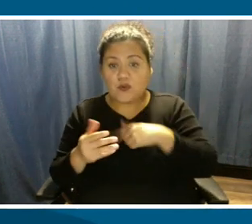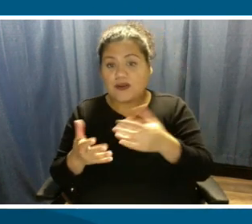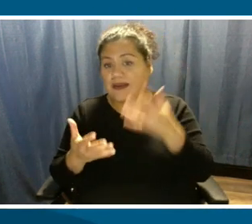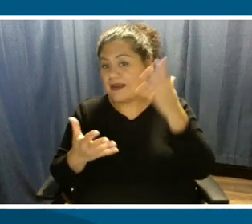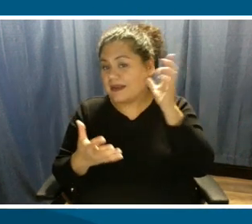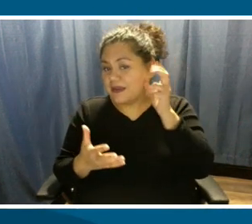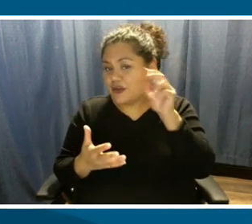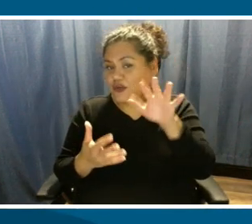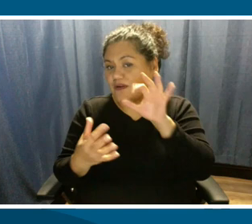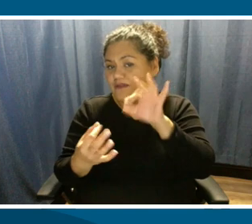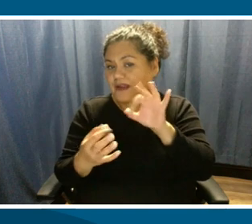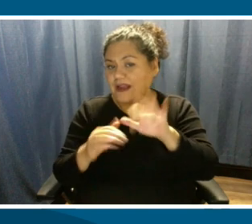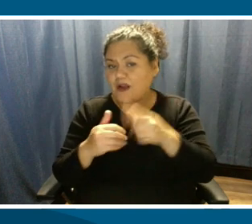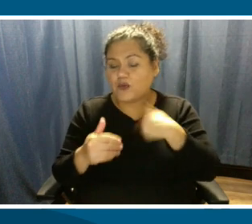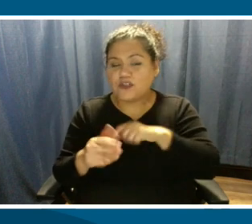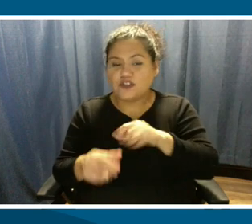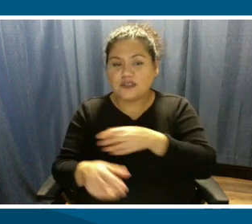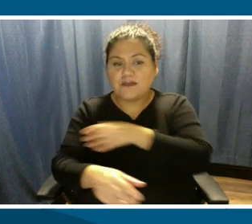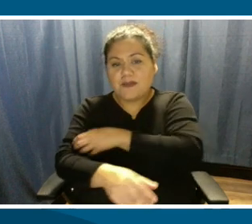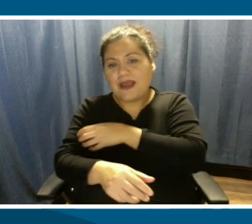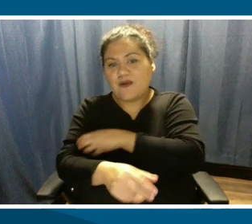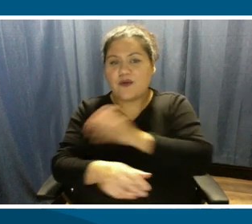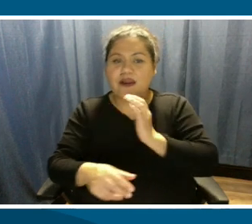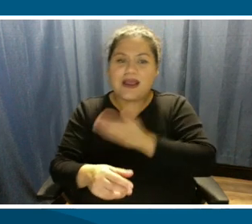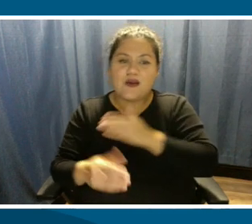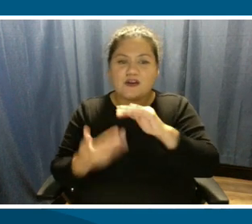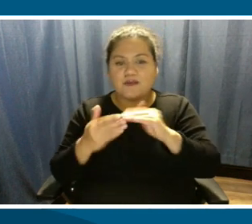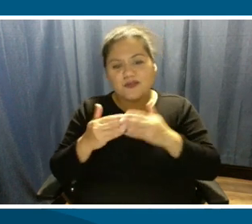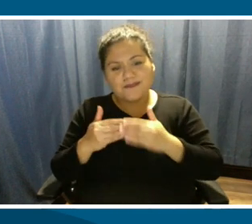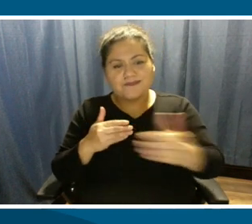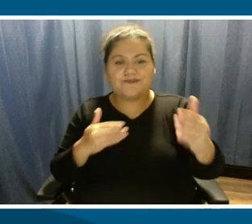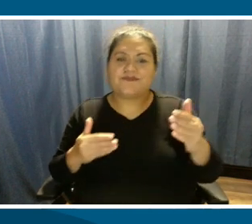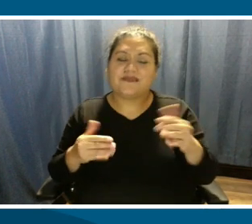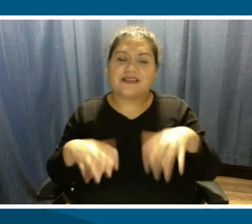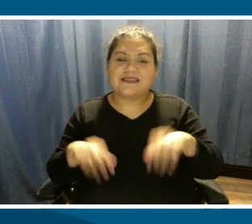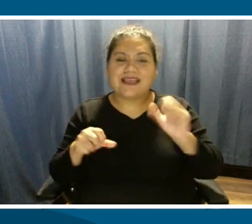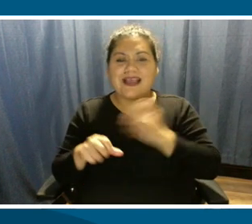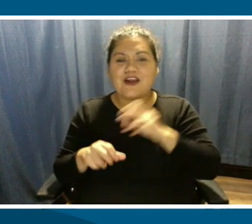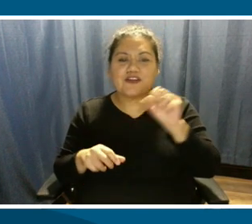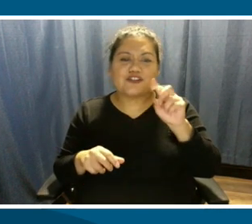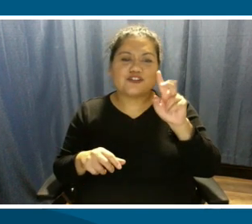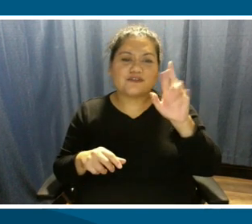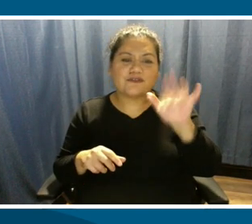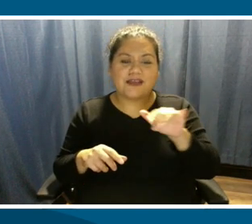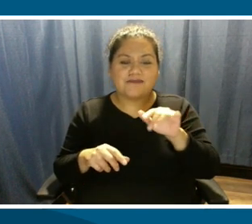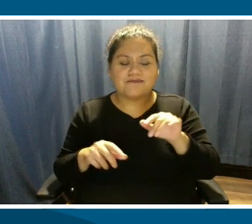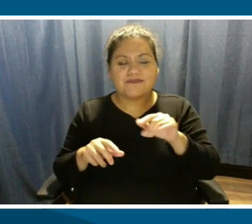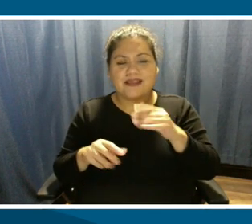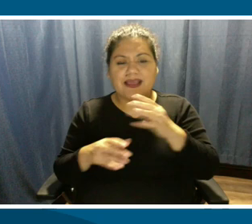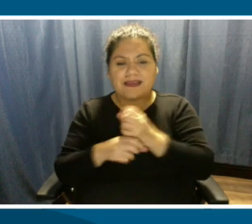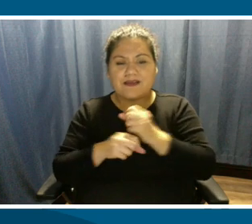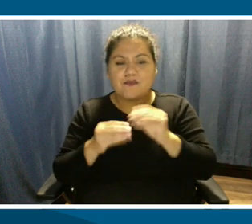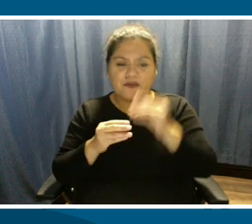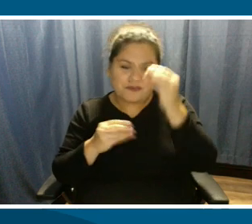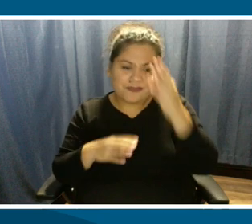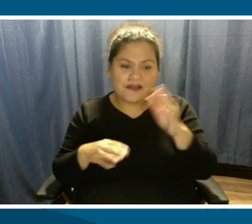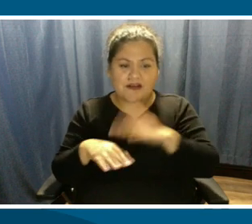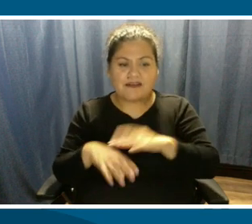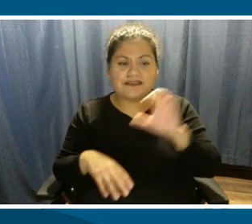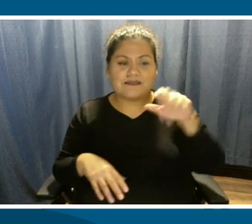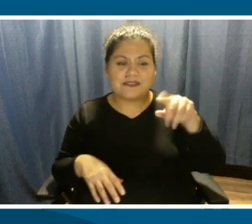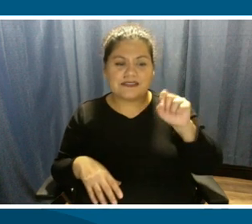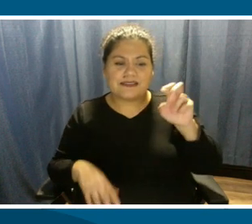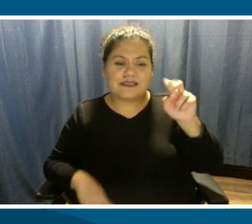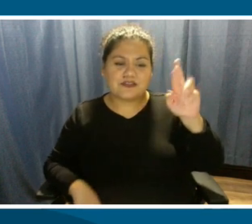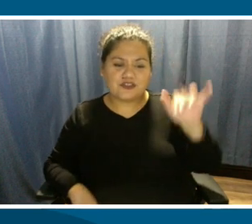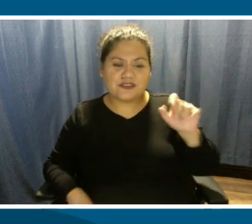how we should power our community going forward. Take our survey and get more information at cpsenergy.com slash